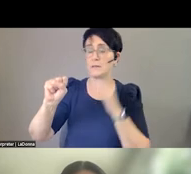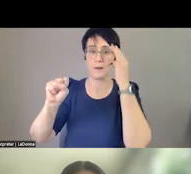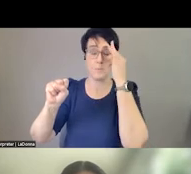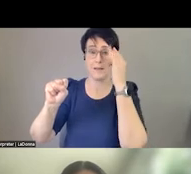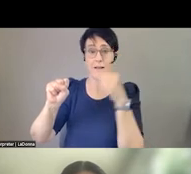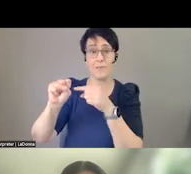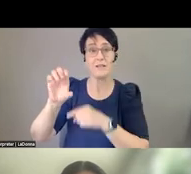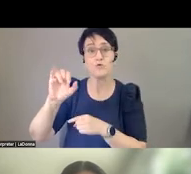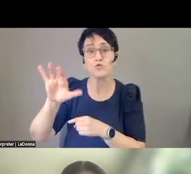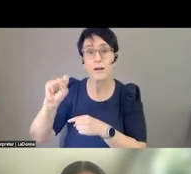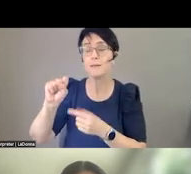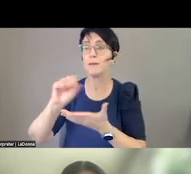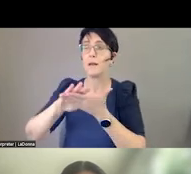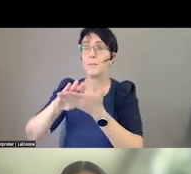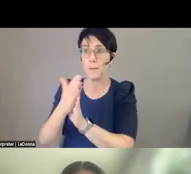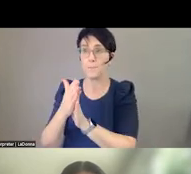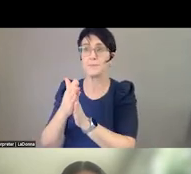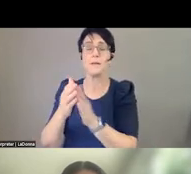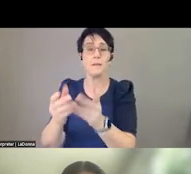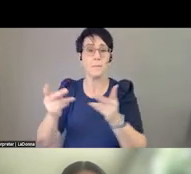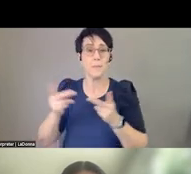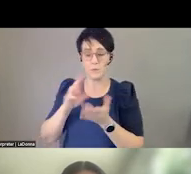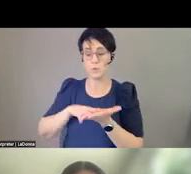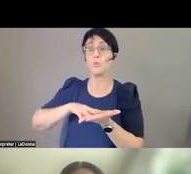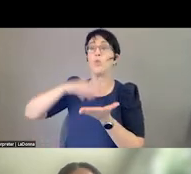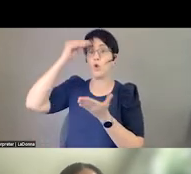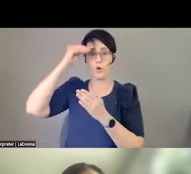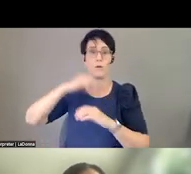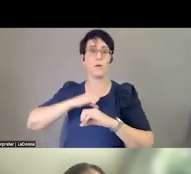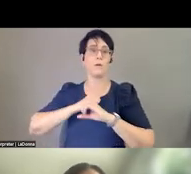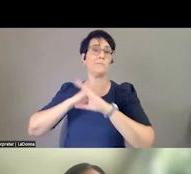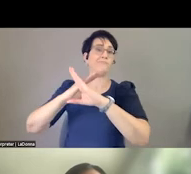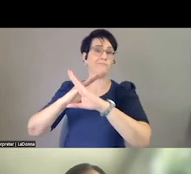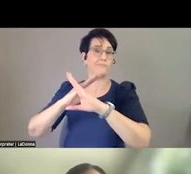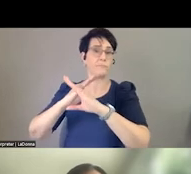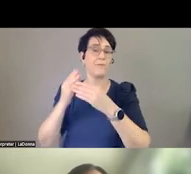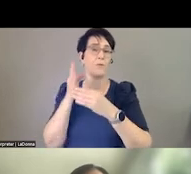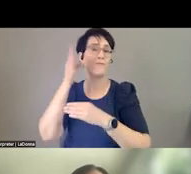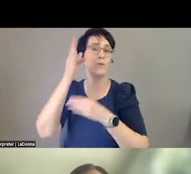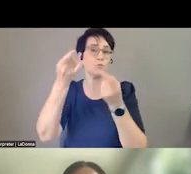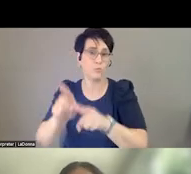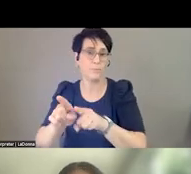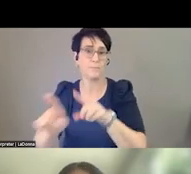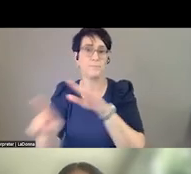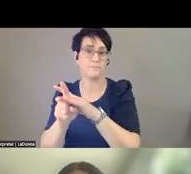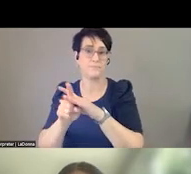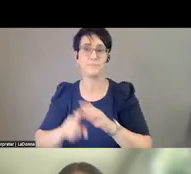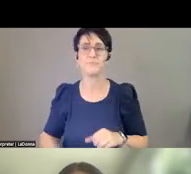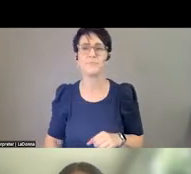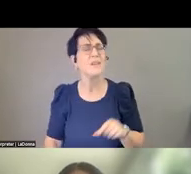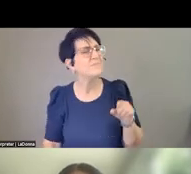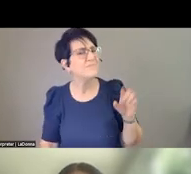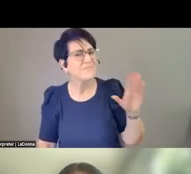learn how to avoid crises for themselves in the future. Can you talk a little bit about, you know, all along the way,